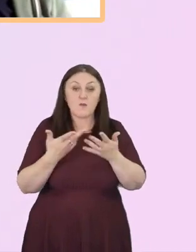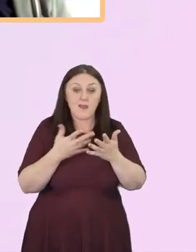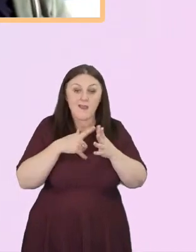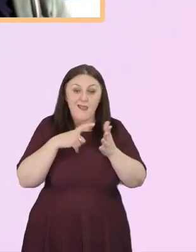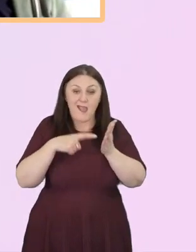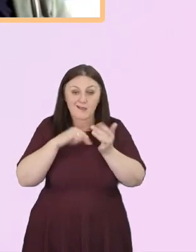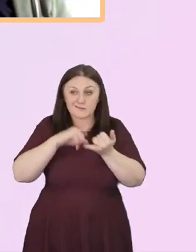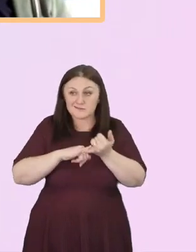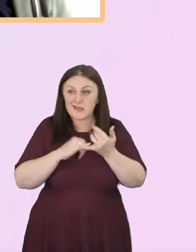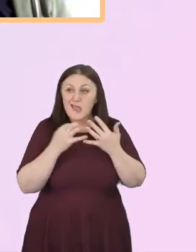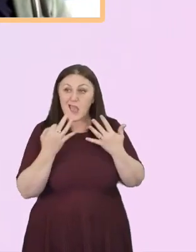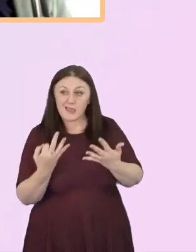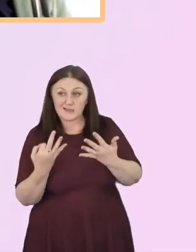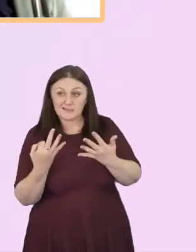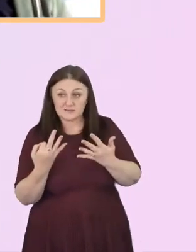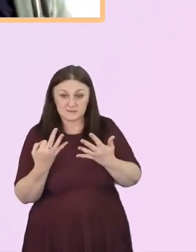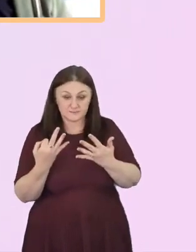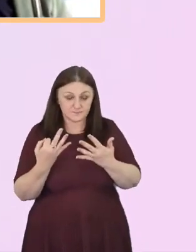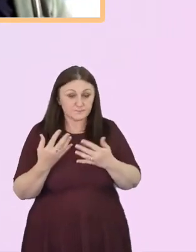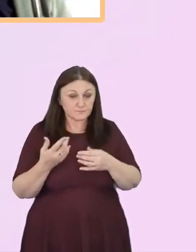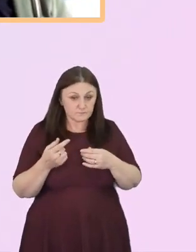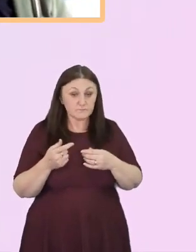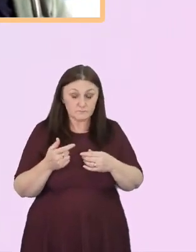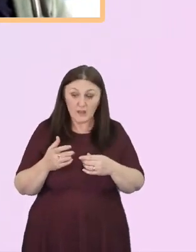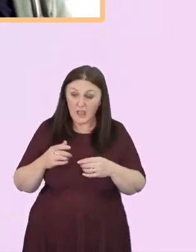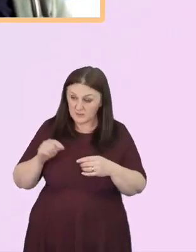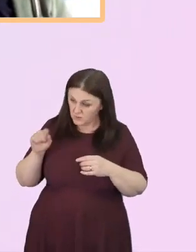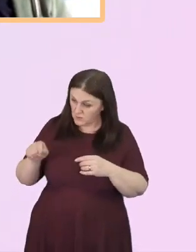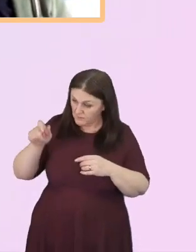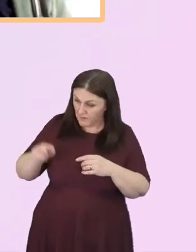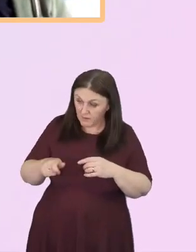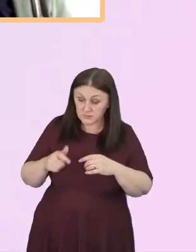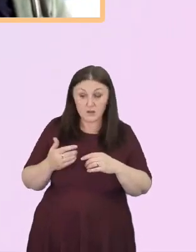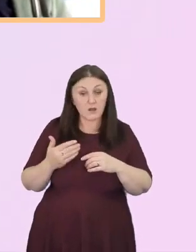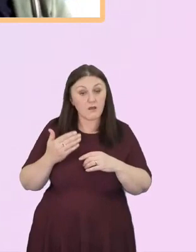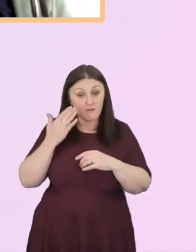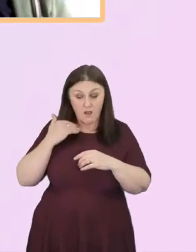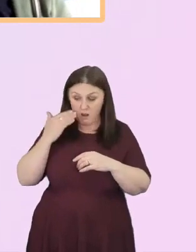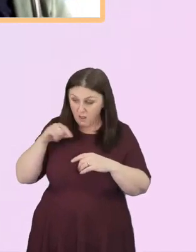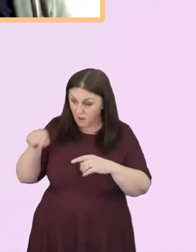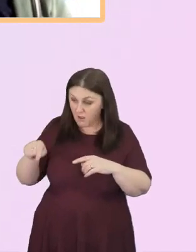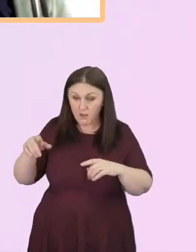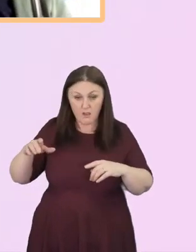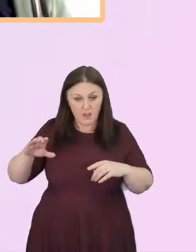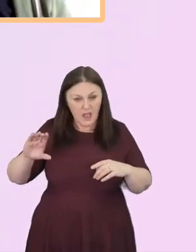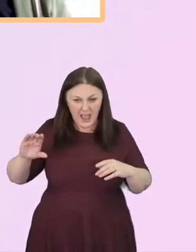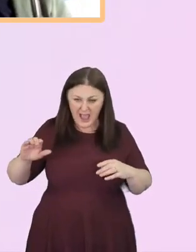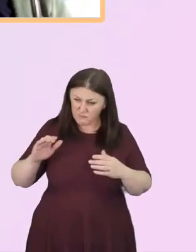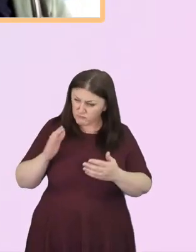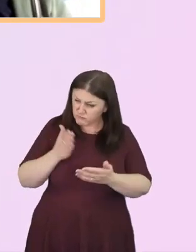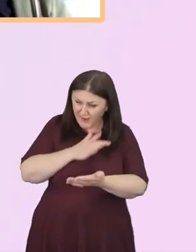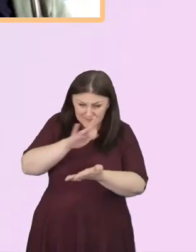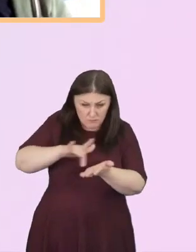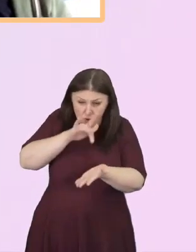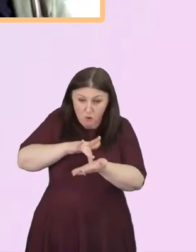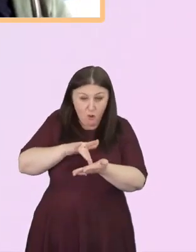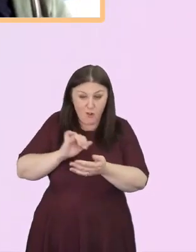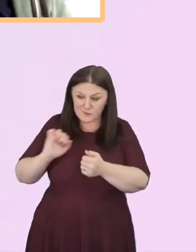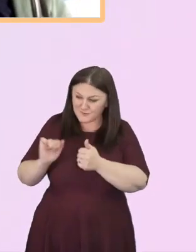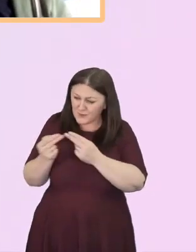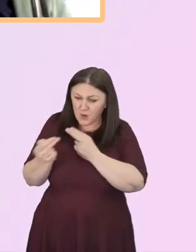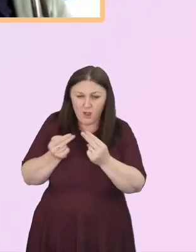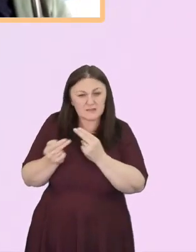for some of the people in my congregation. know, prominently placing a person of colour as part of the heart of the gospel message was really important.